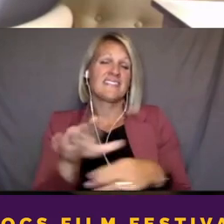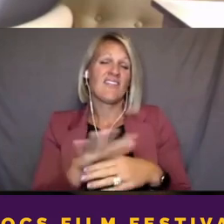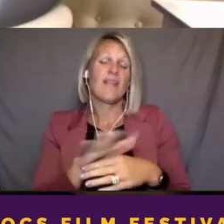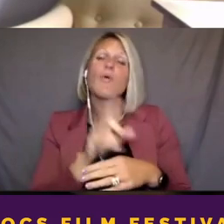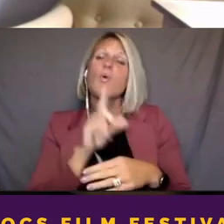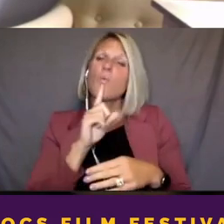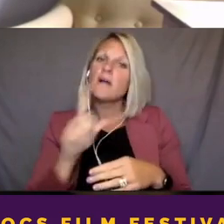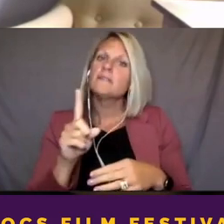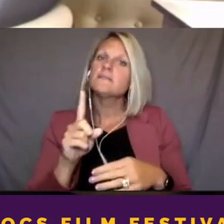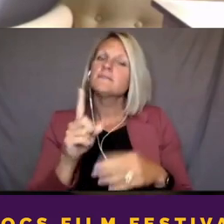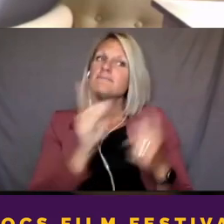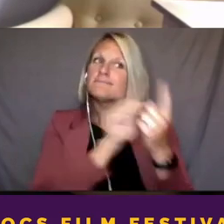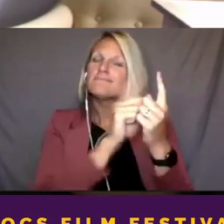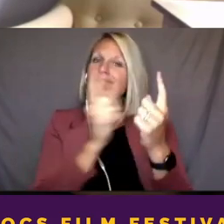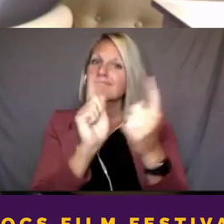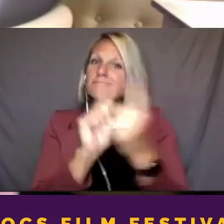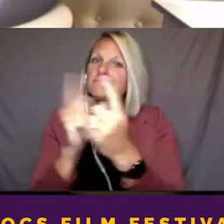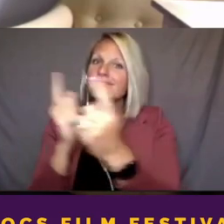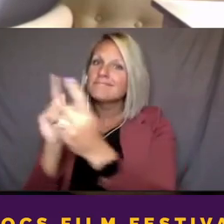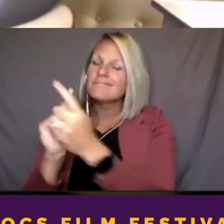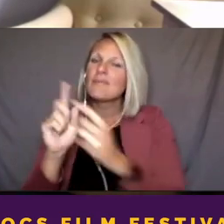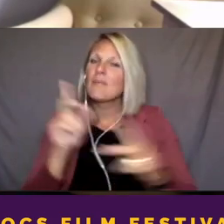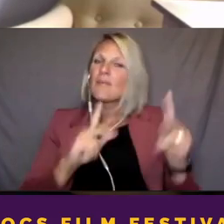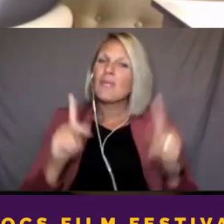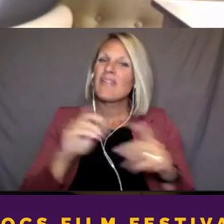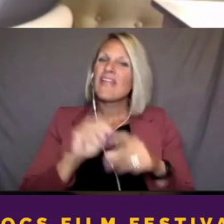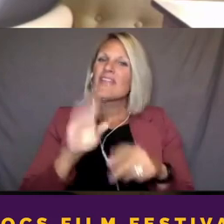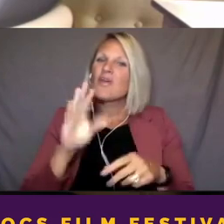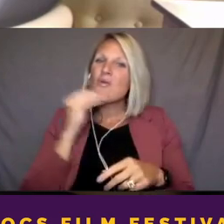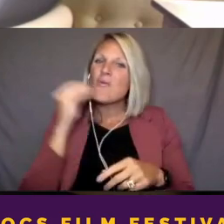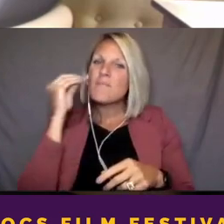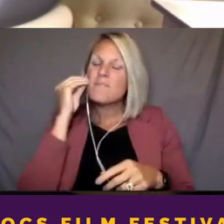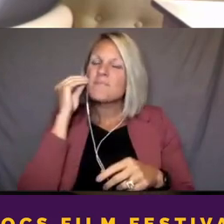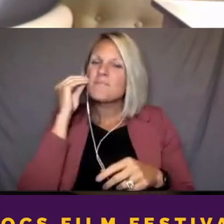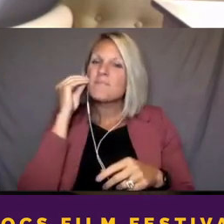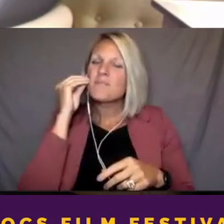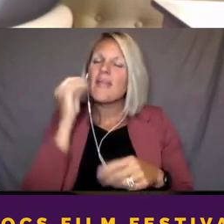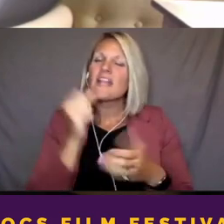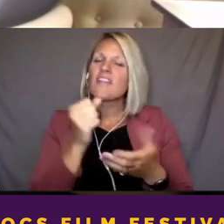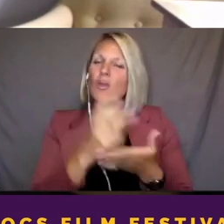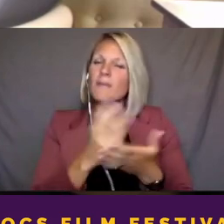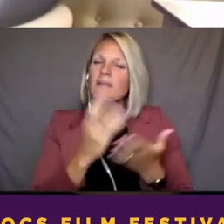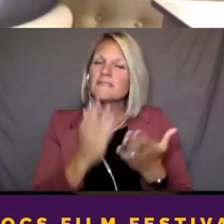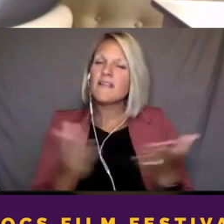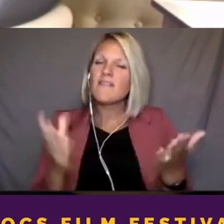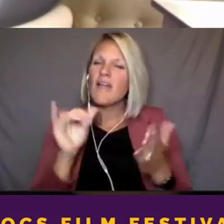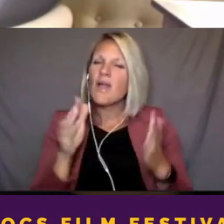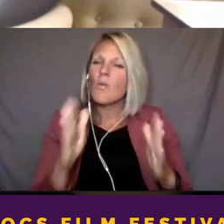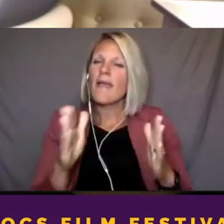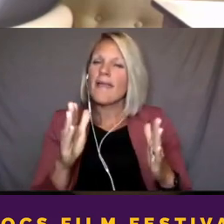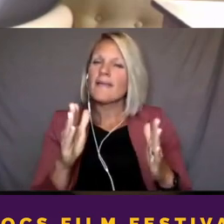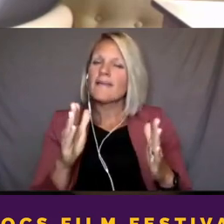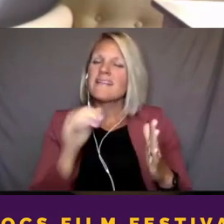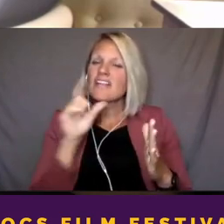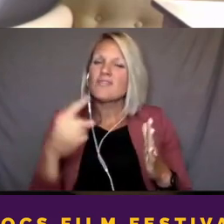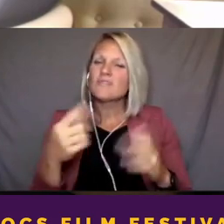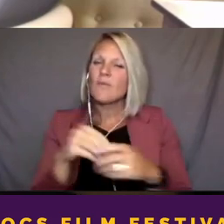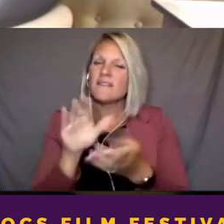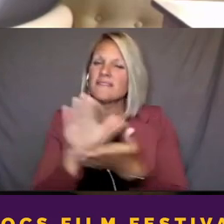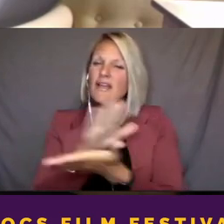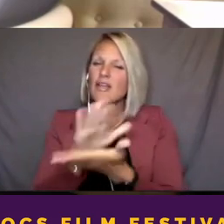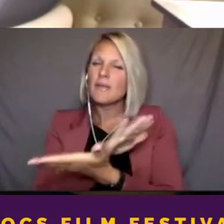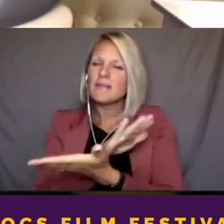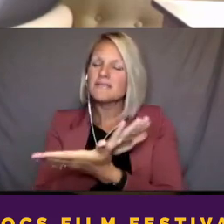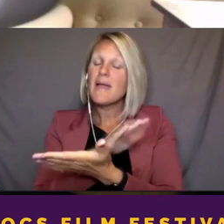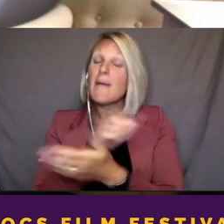door to door and meeting people and confirming stuff that way. And then bringing all of the documentation and